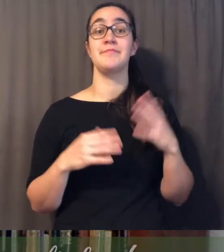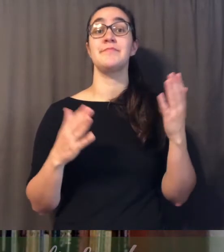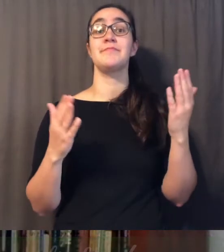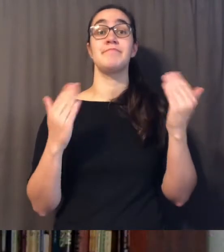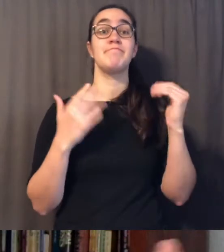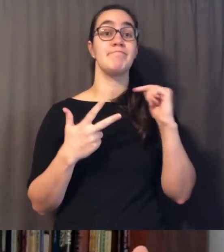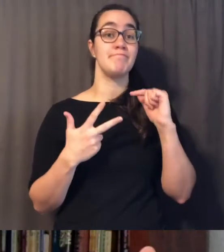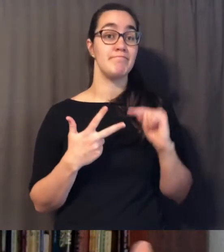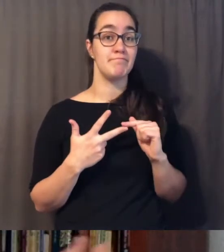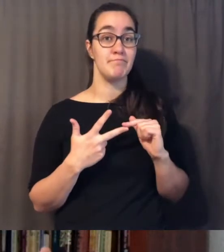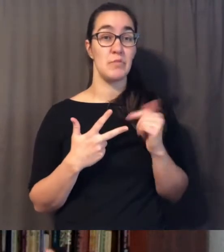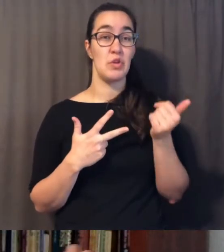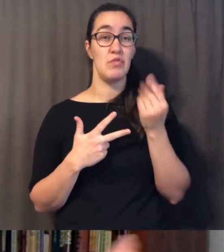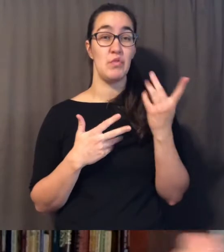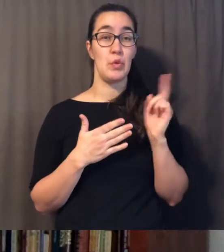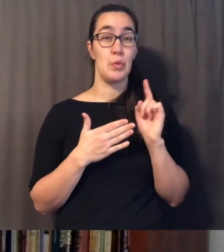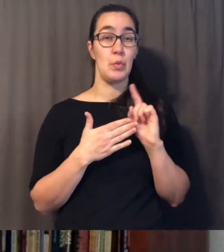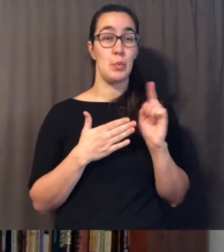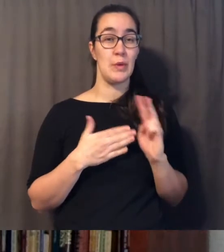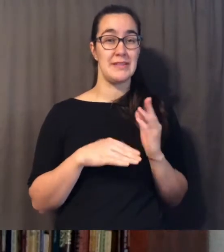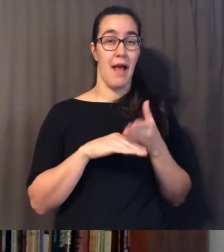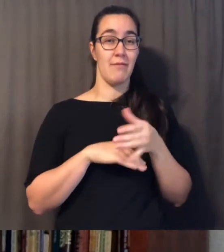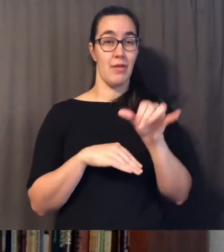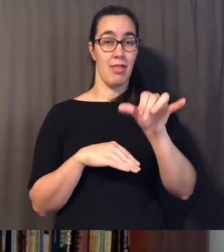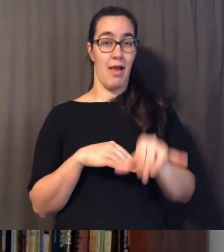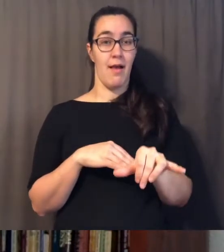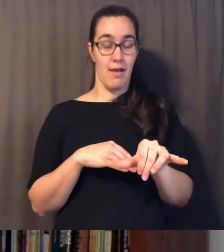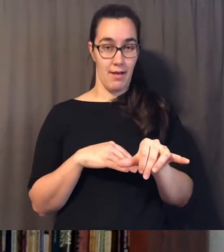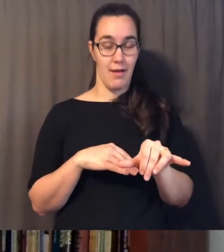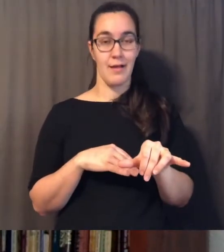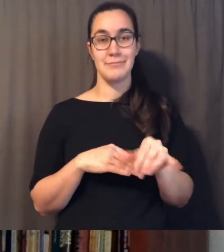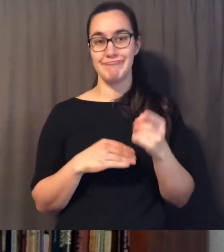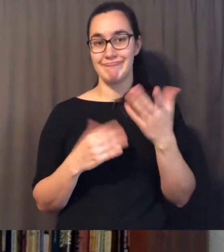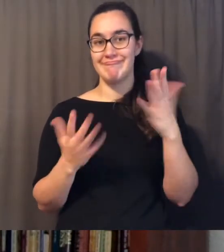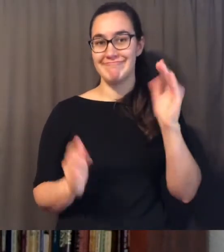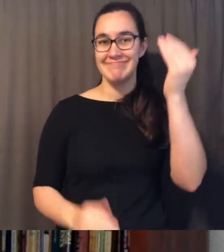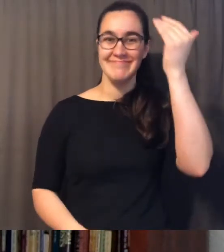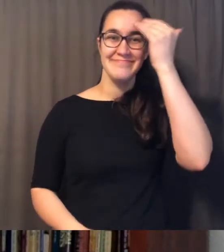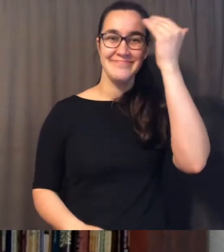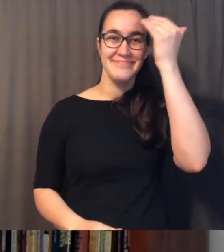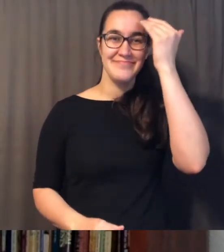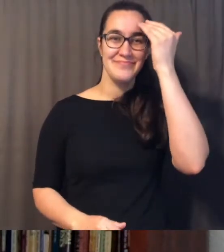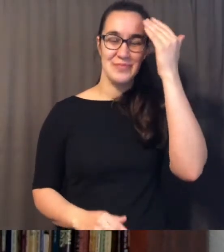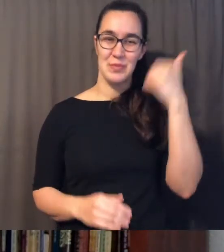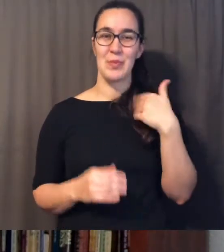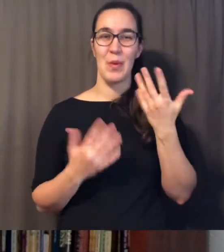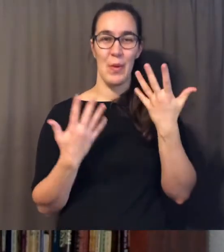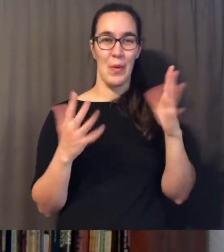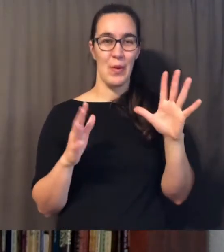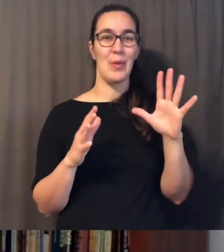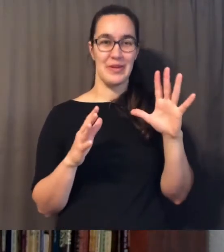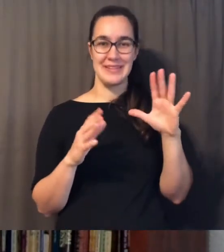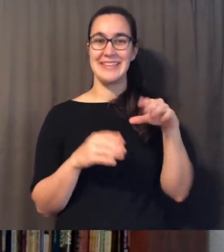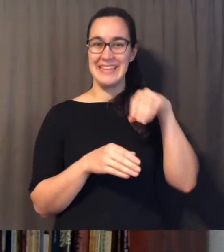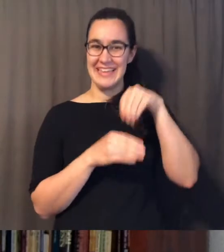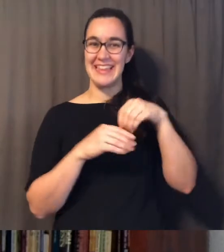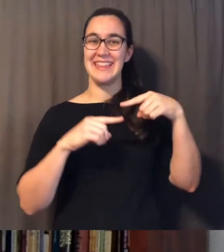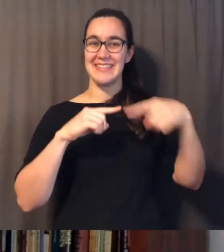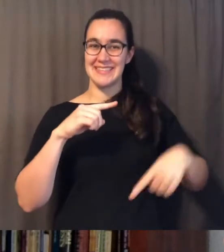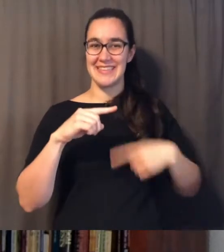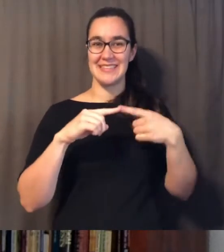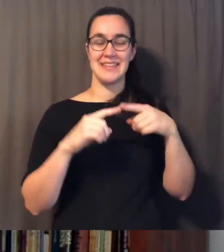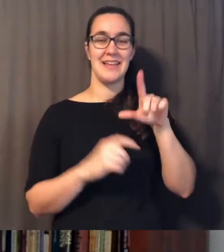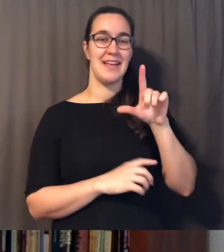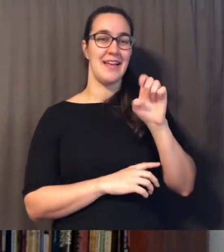and then coming up in a few weeks after that um as you probably are aware right we're in the lenten season right we're in